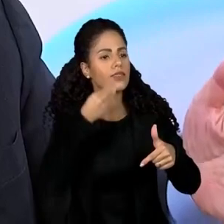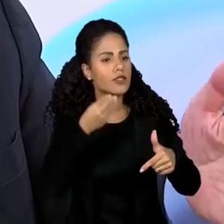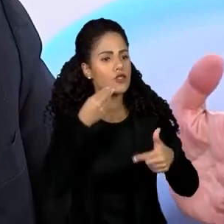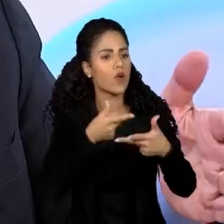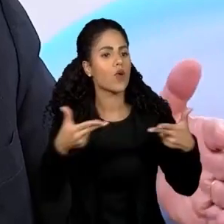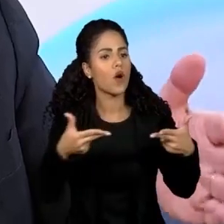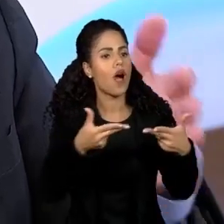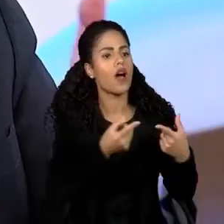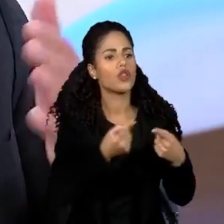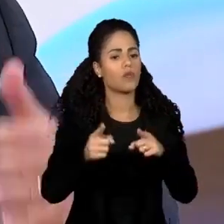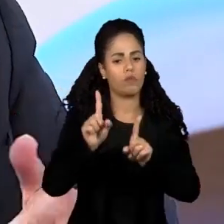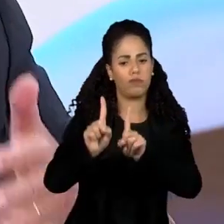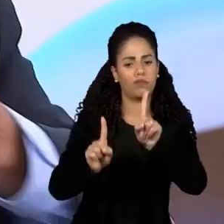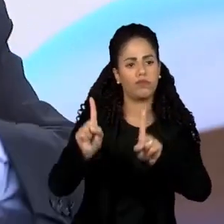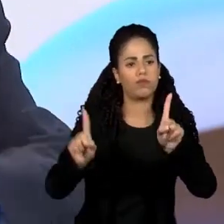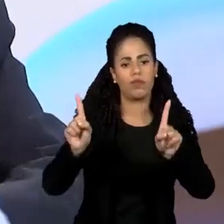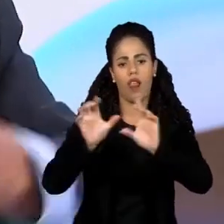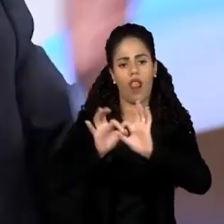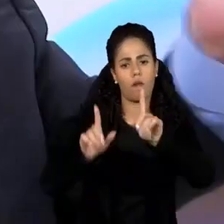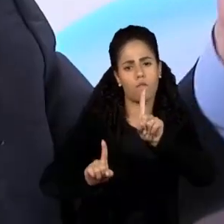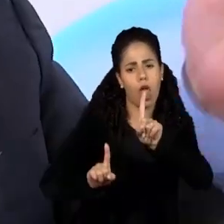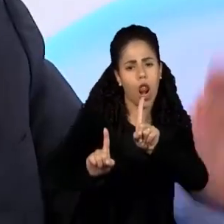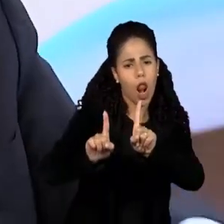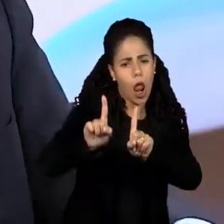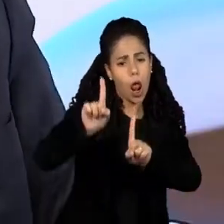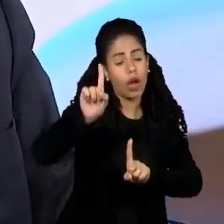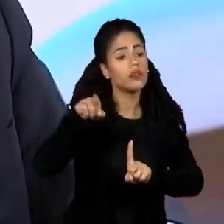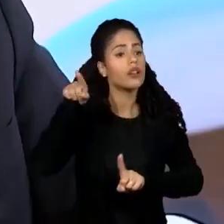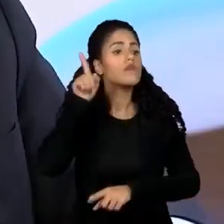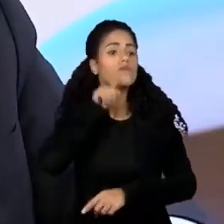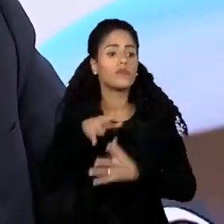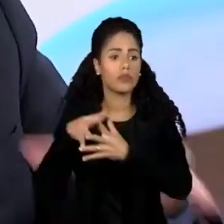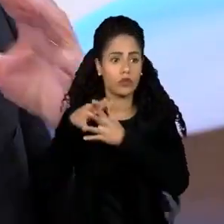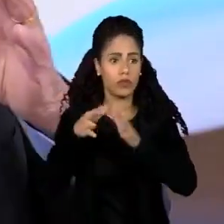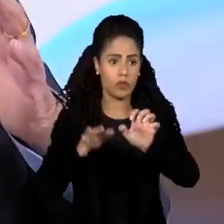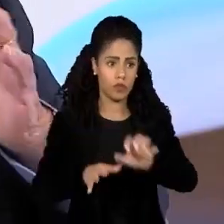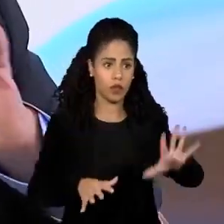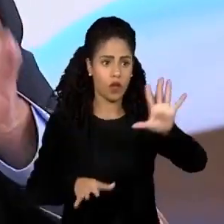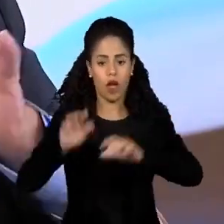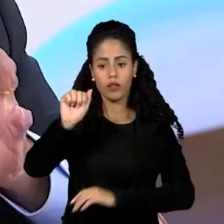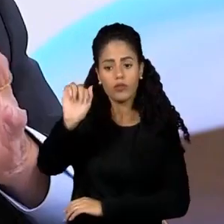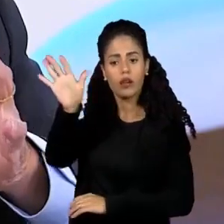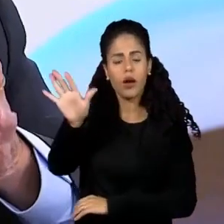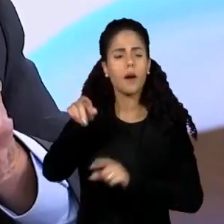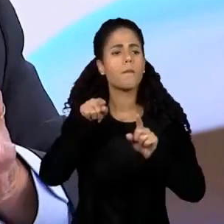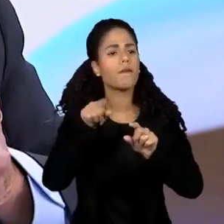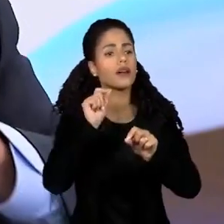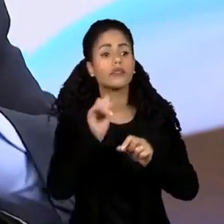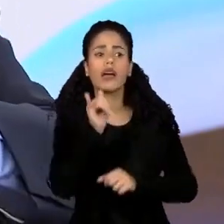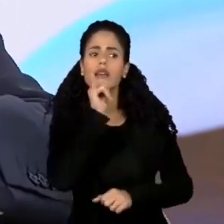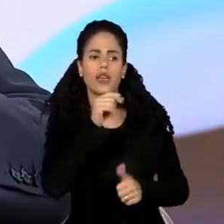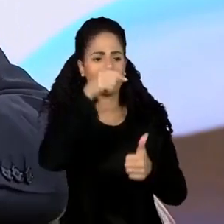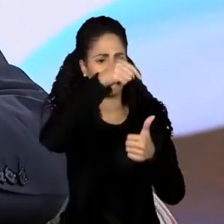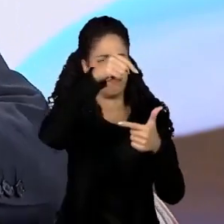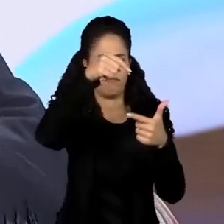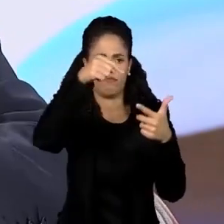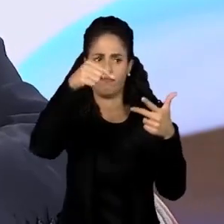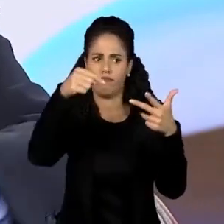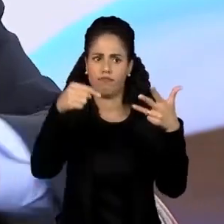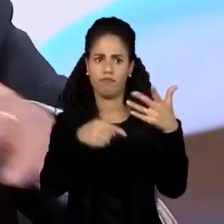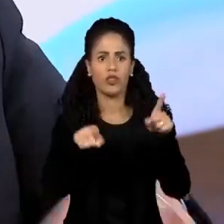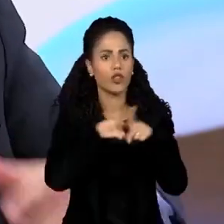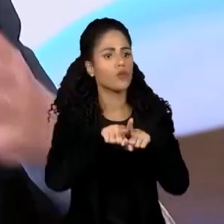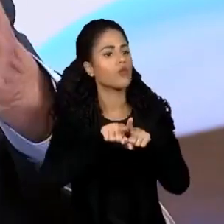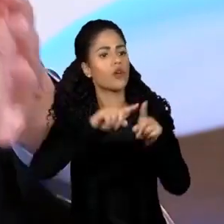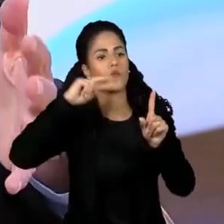-competitive in the US and Europe and in Asia. But these are just examples, and it's an exploitive